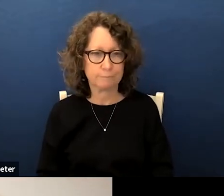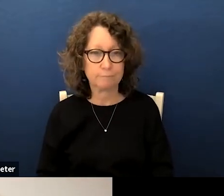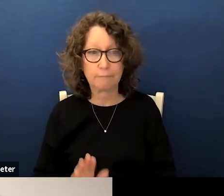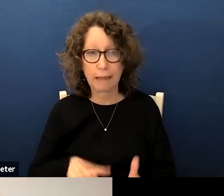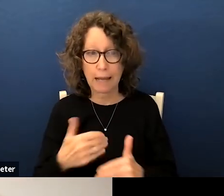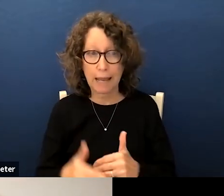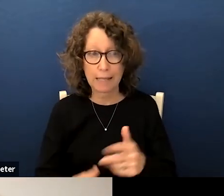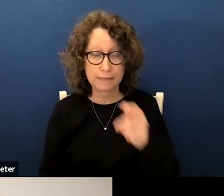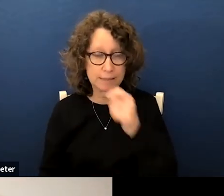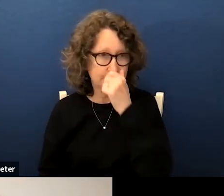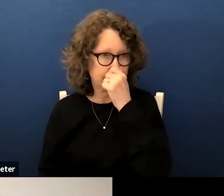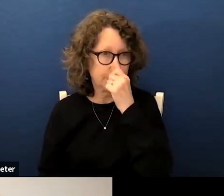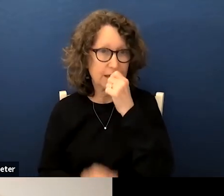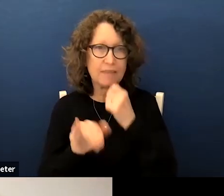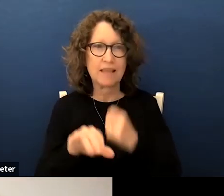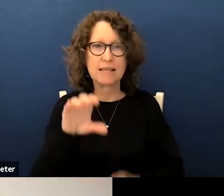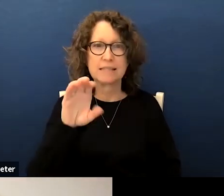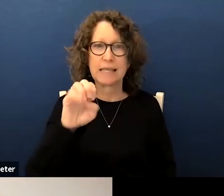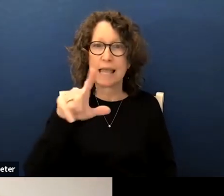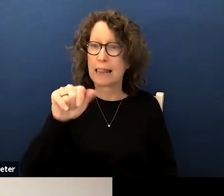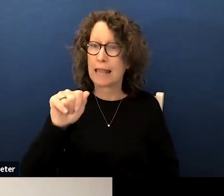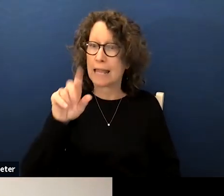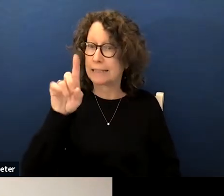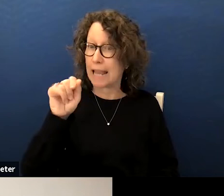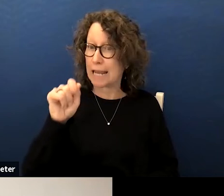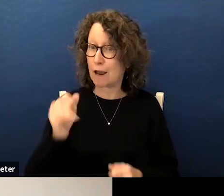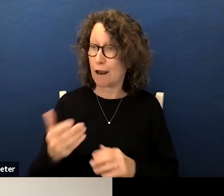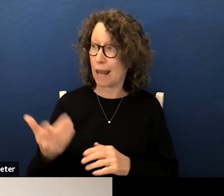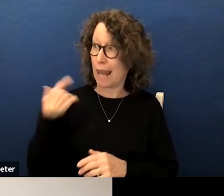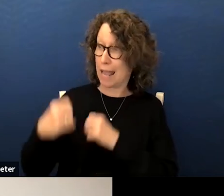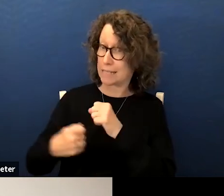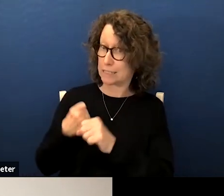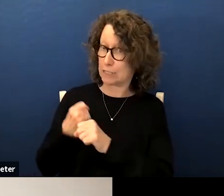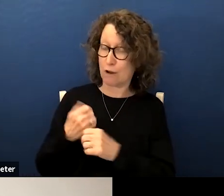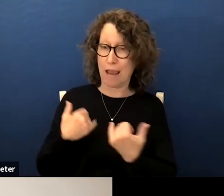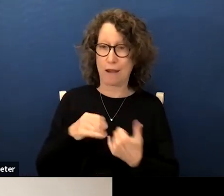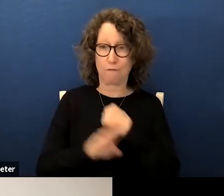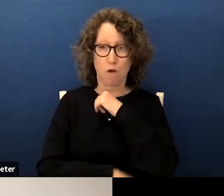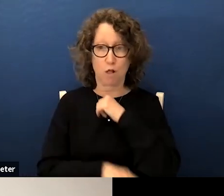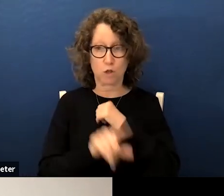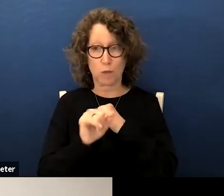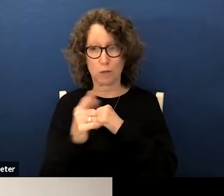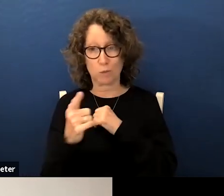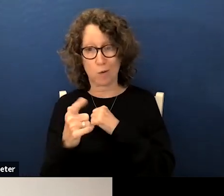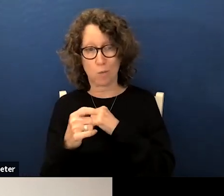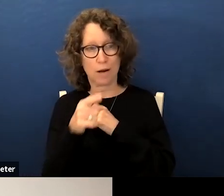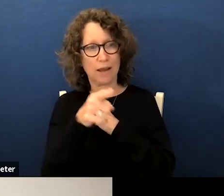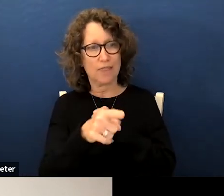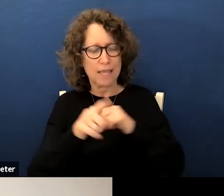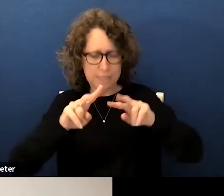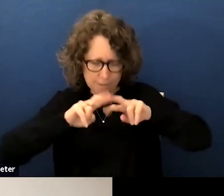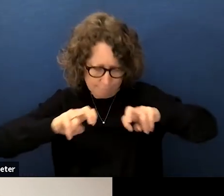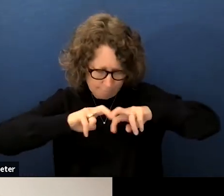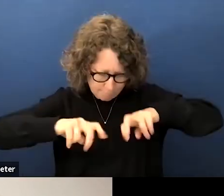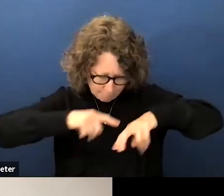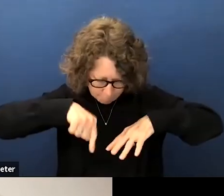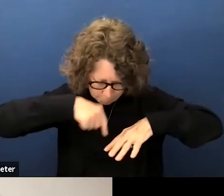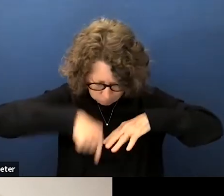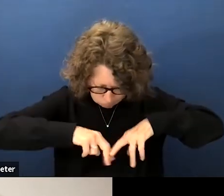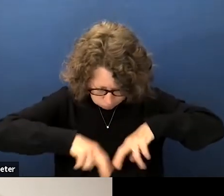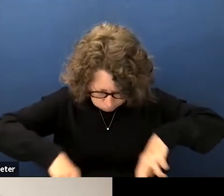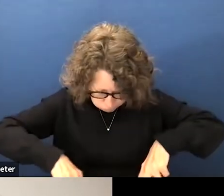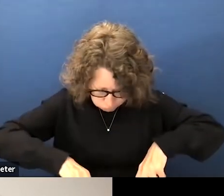the cla data from end of last school year and fall 2021 drills in a little further